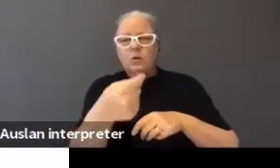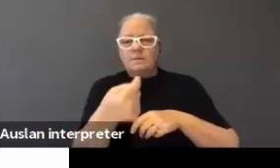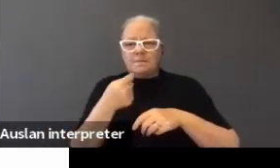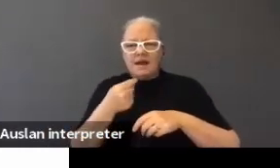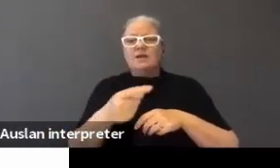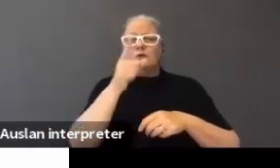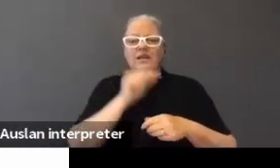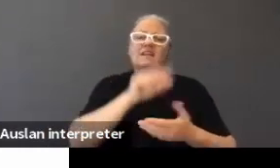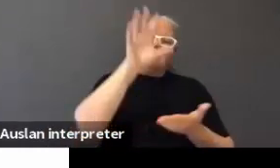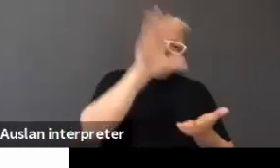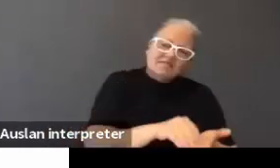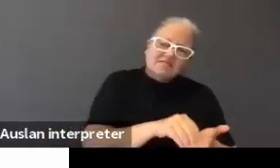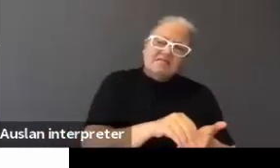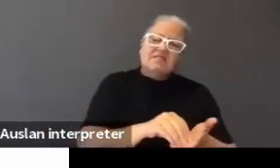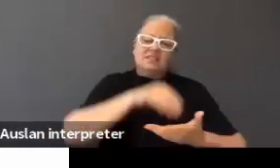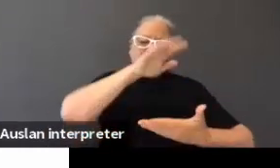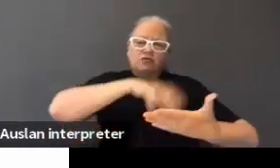the transcript, et cetera.